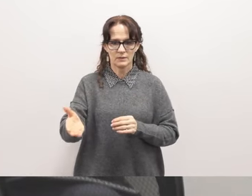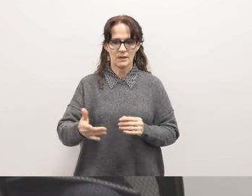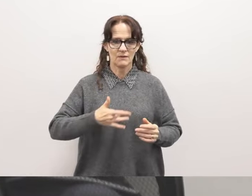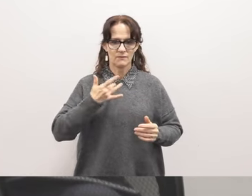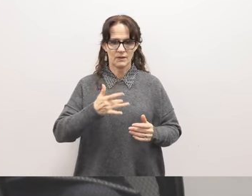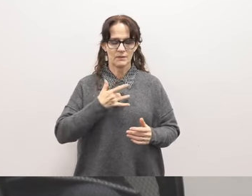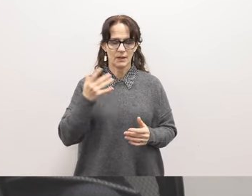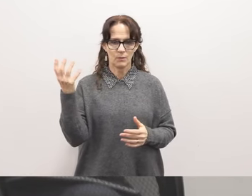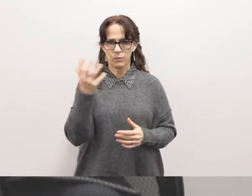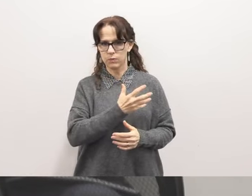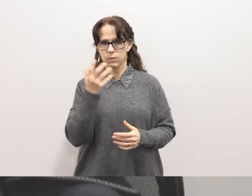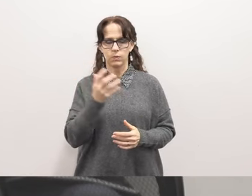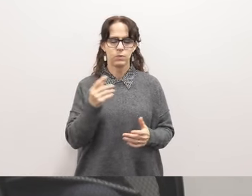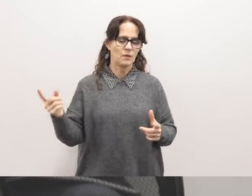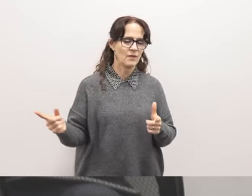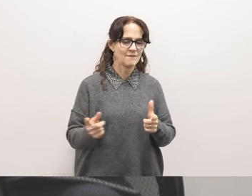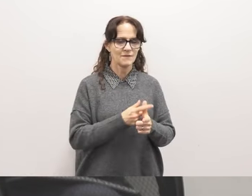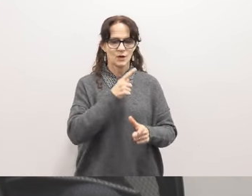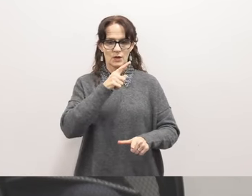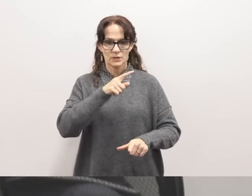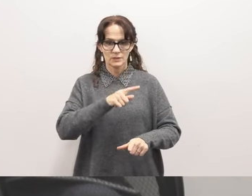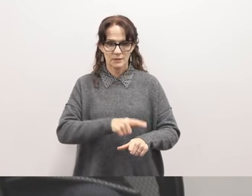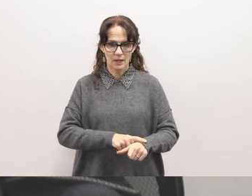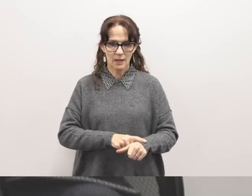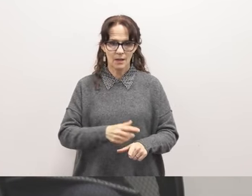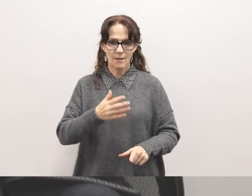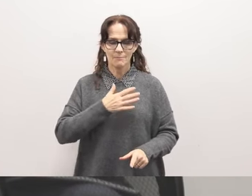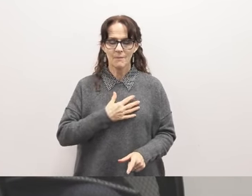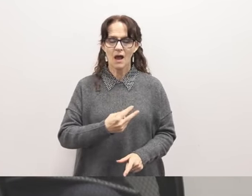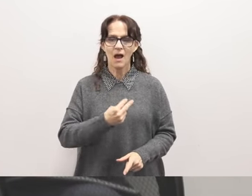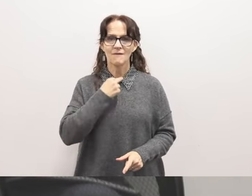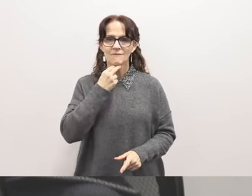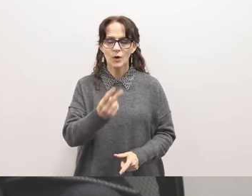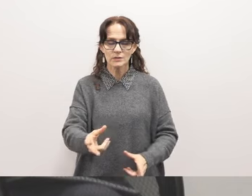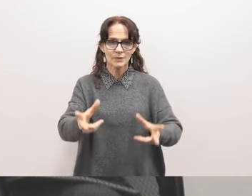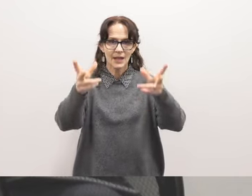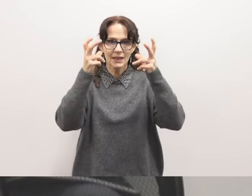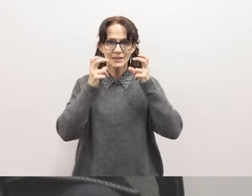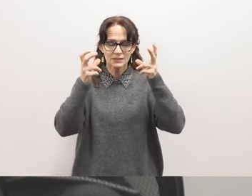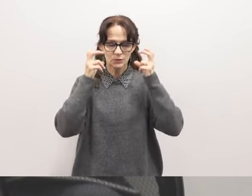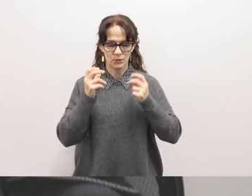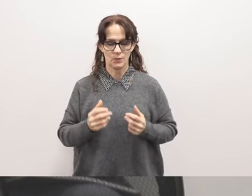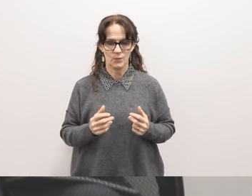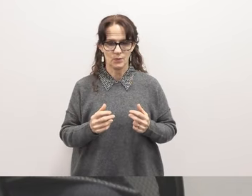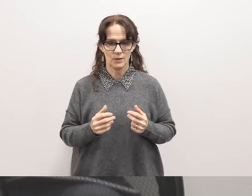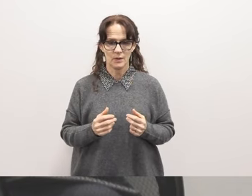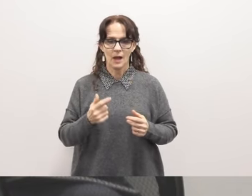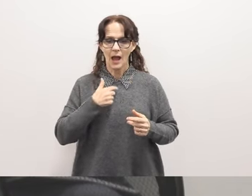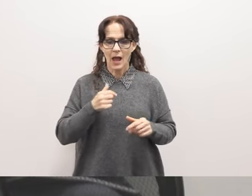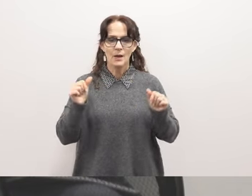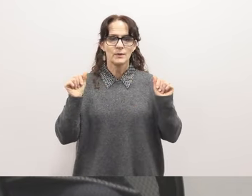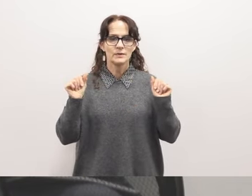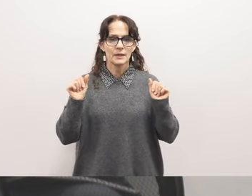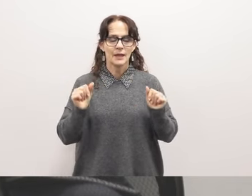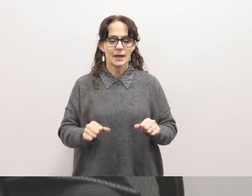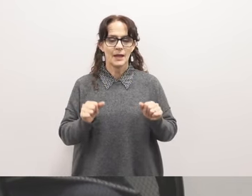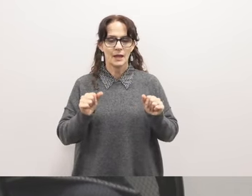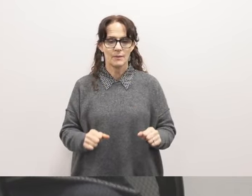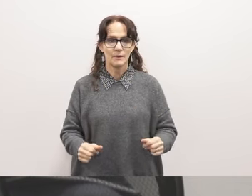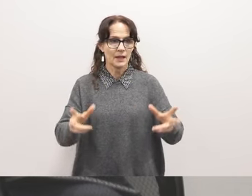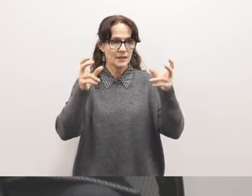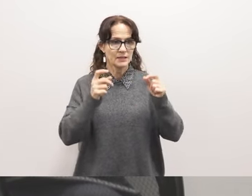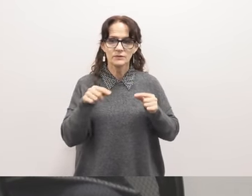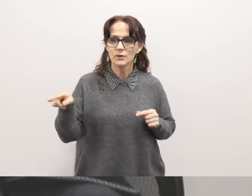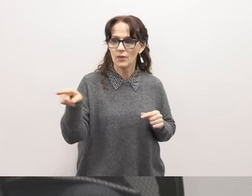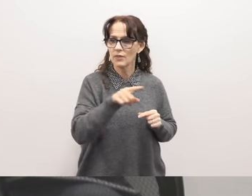such a surreal moment. For the first time, I felt like my voice was being listened to, as well as I was being able to, I was able to listen